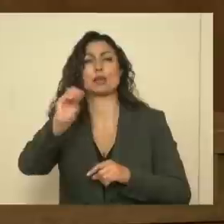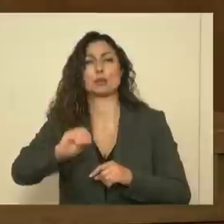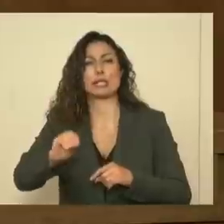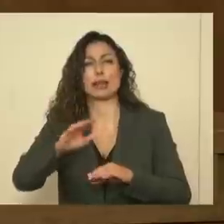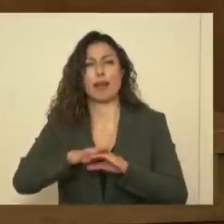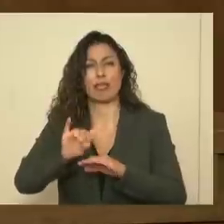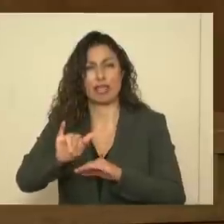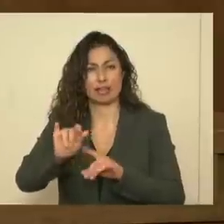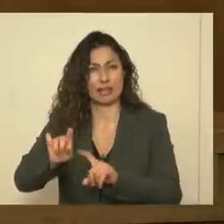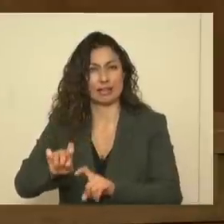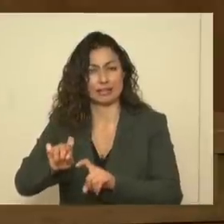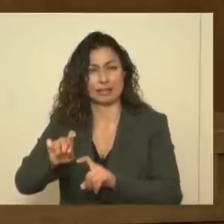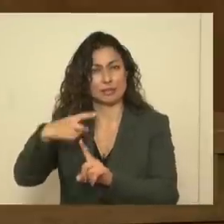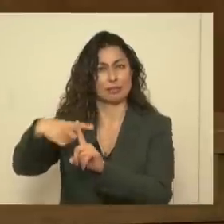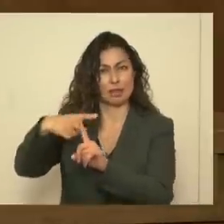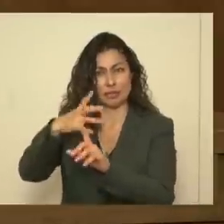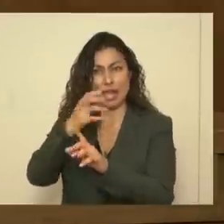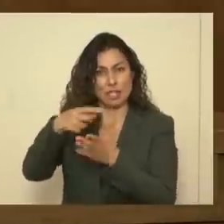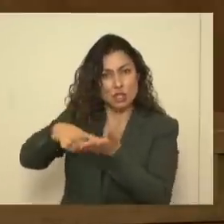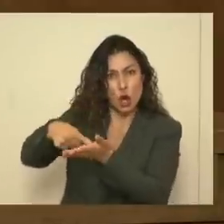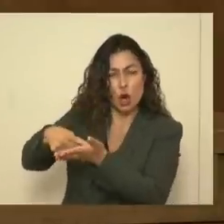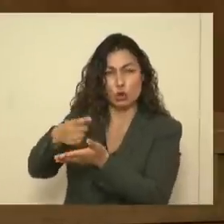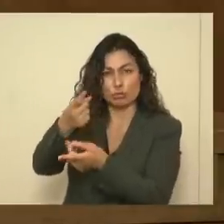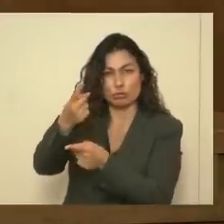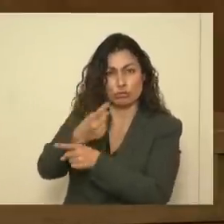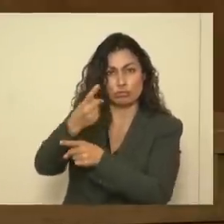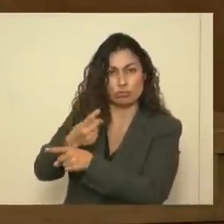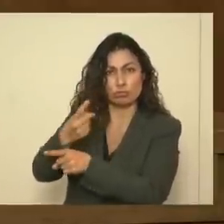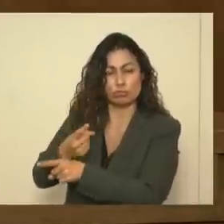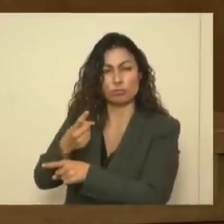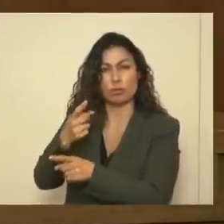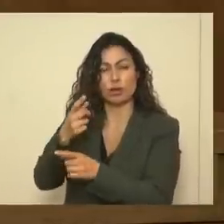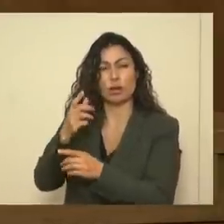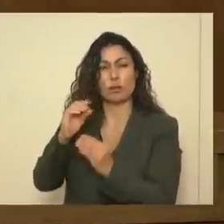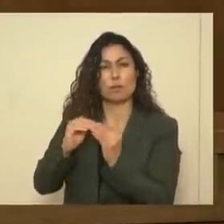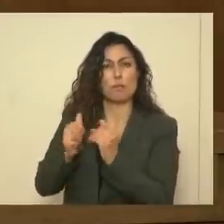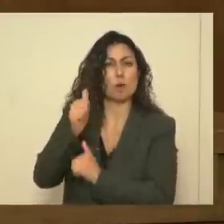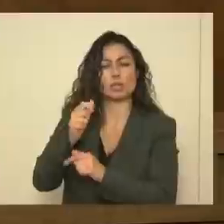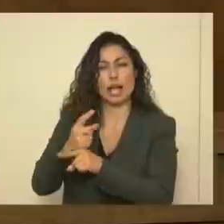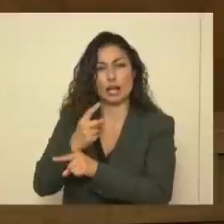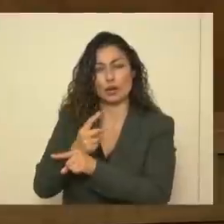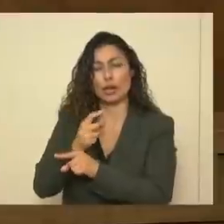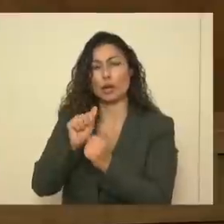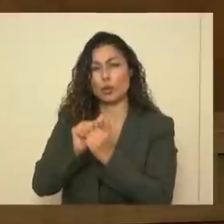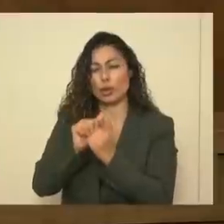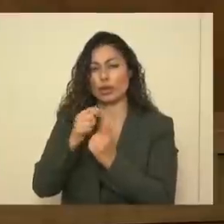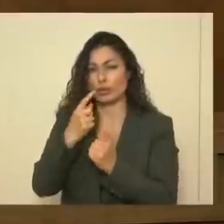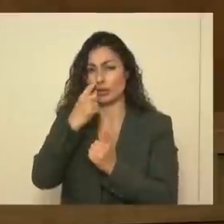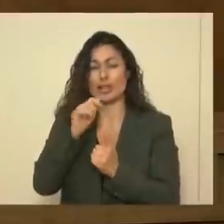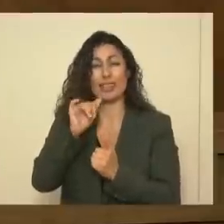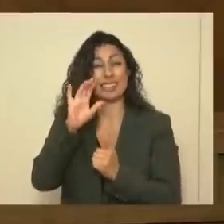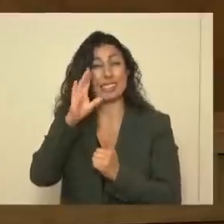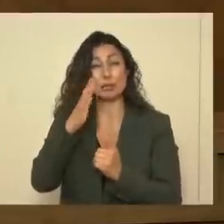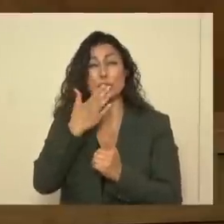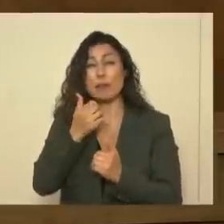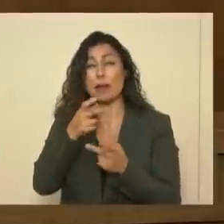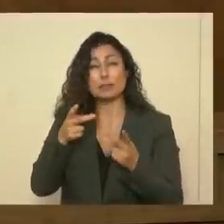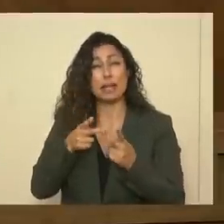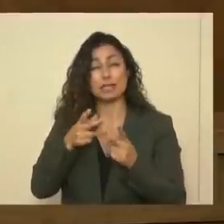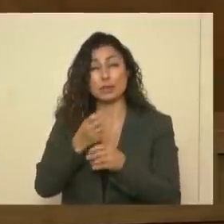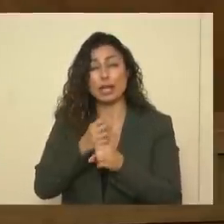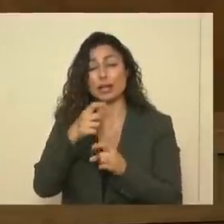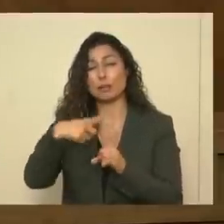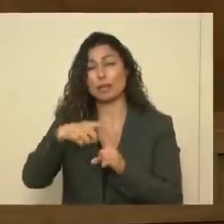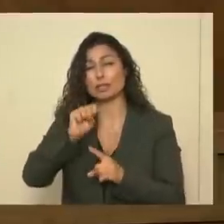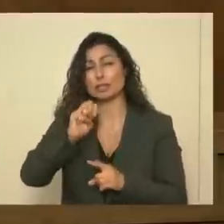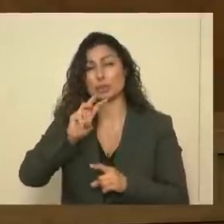machines we use, and with that nasopharyngeal sampling, because it's the best place to get the virus. Also, a swab